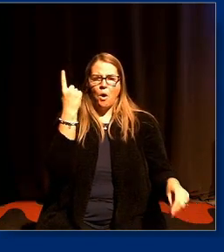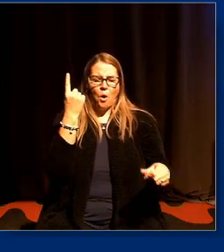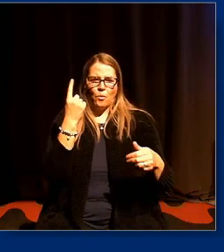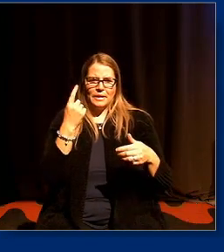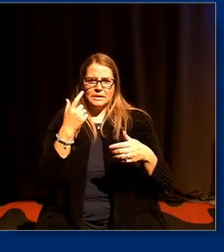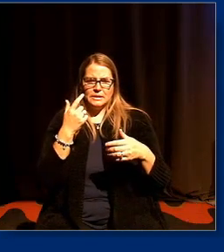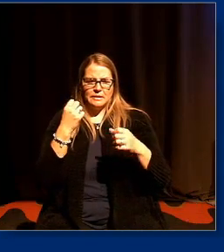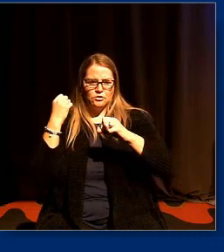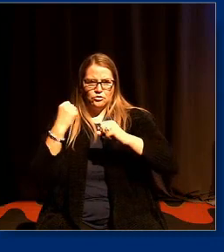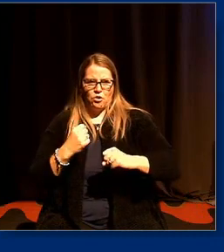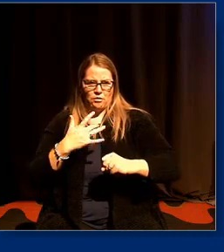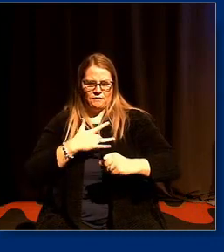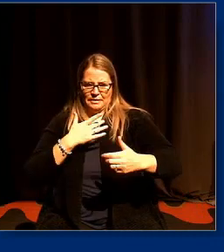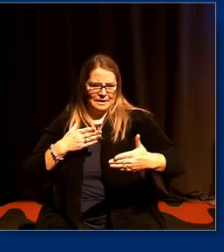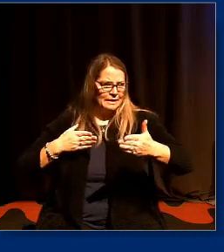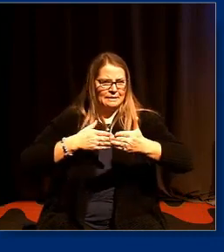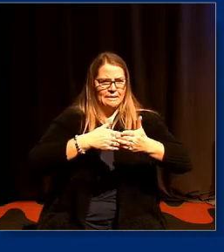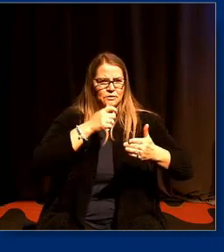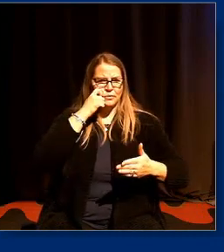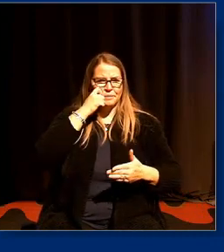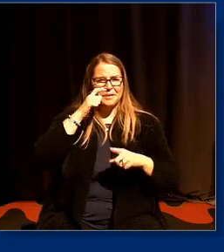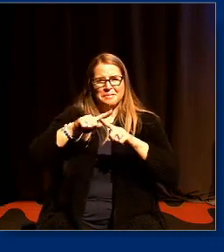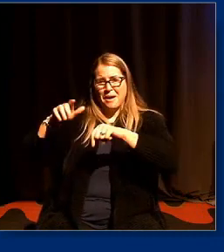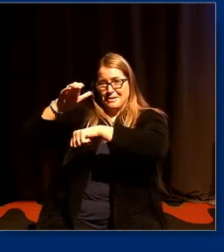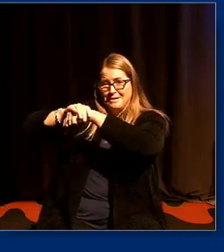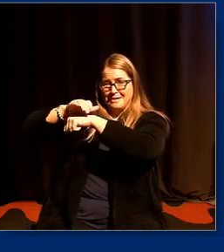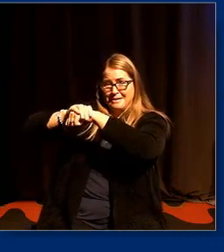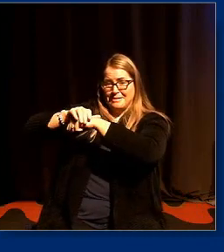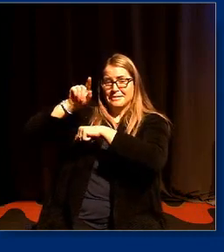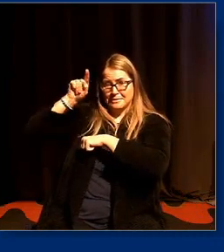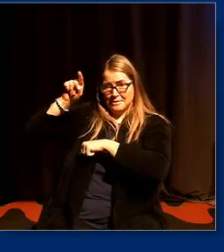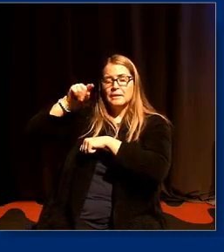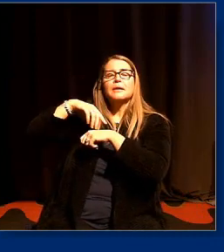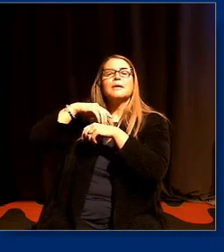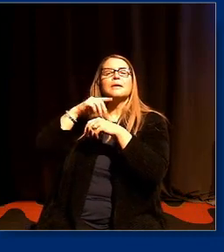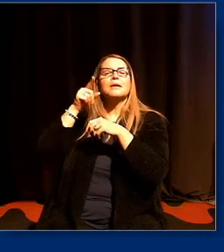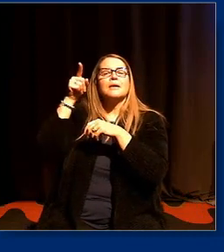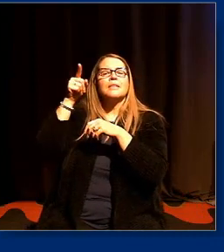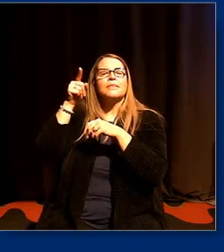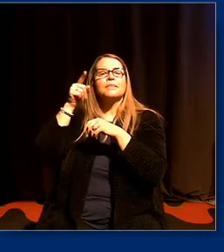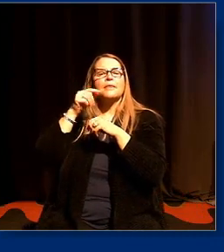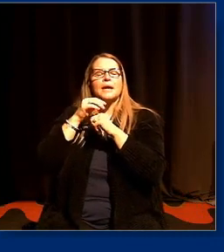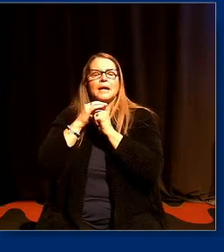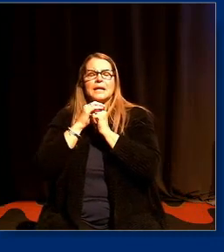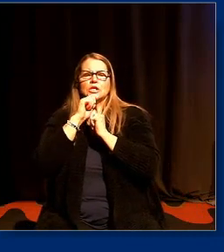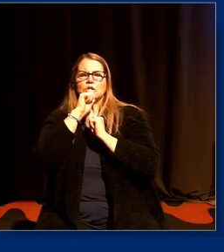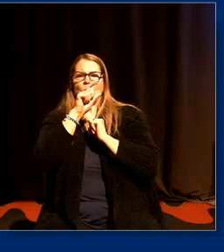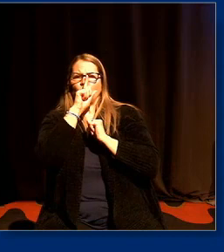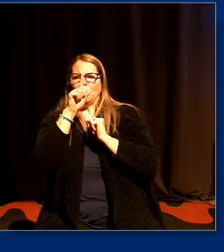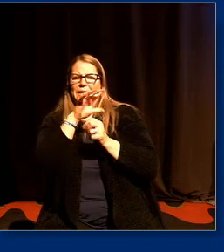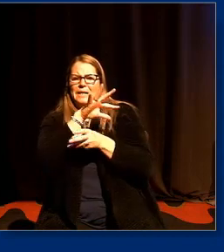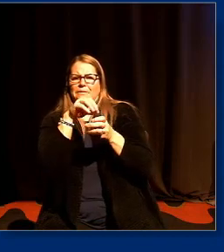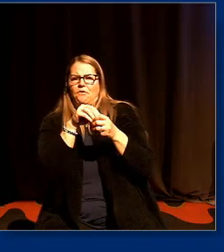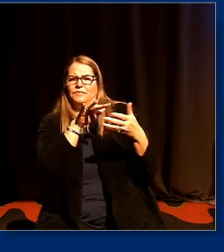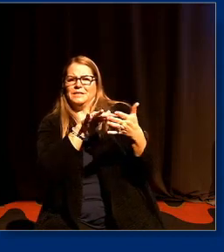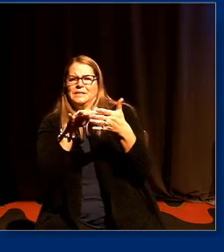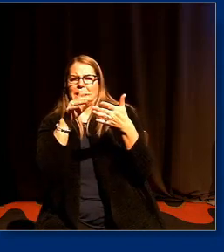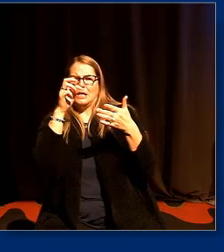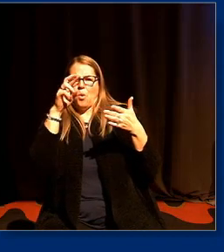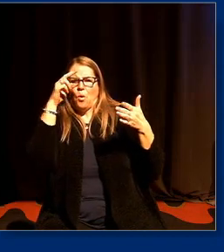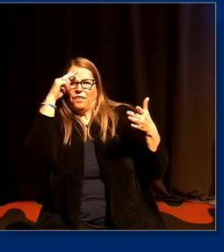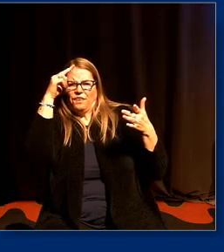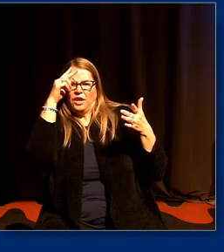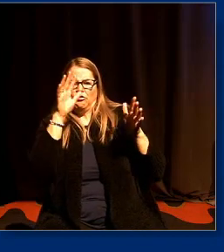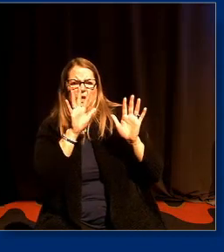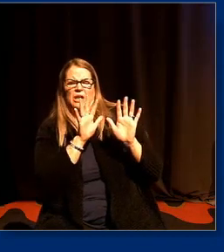in england anti-racists kind of shy away from trying to theorize racism there's there's kind of a view that well